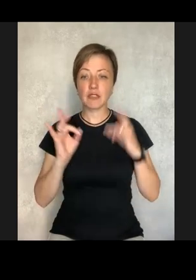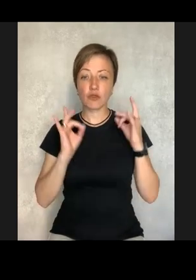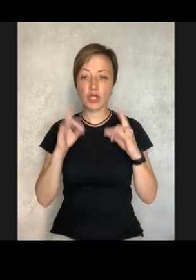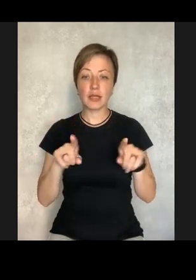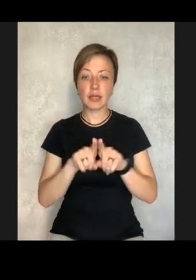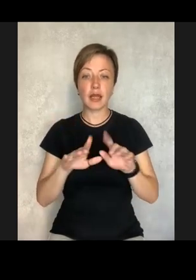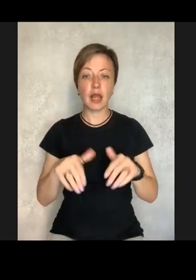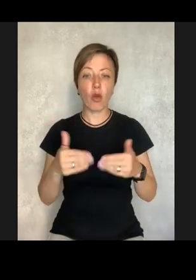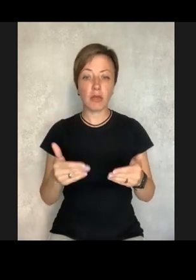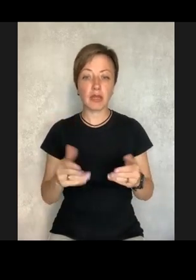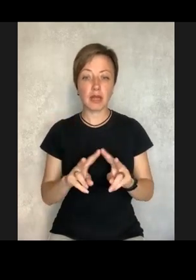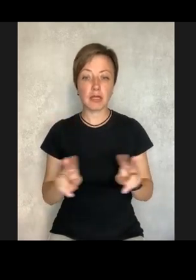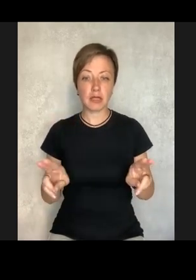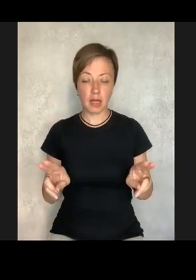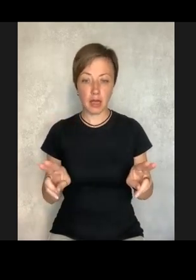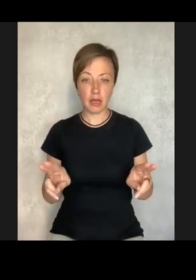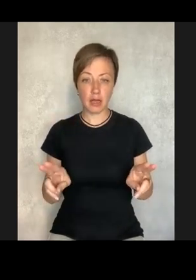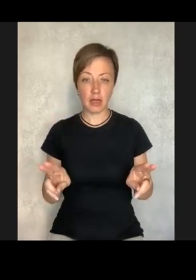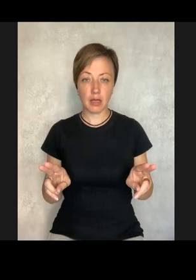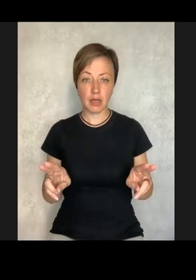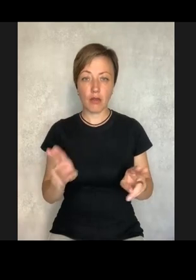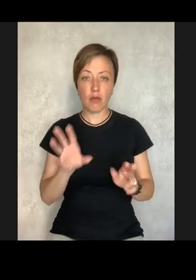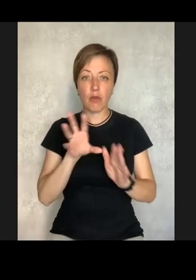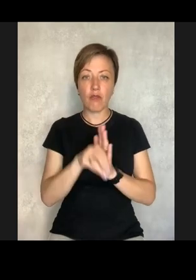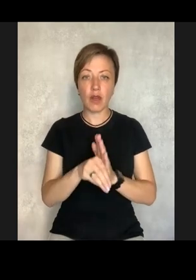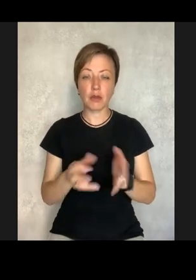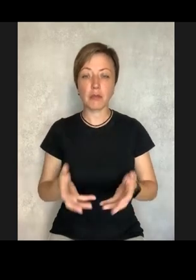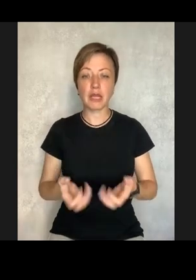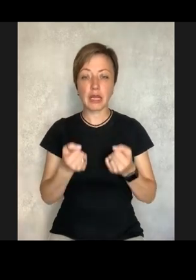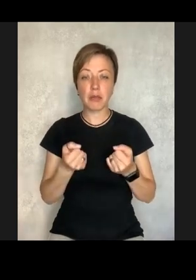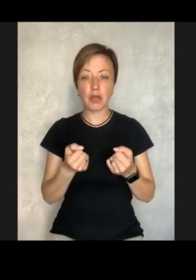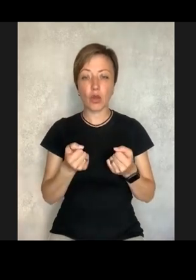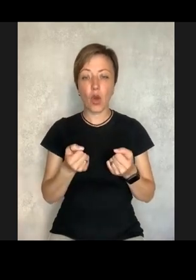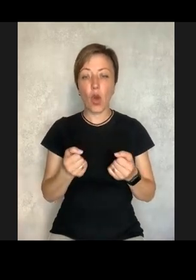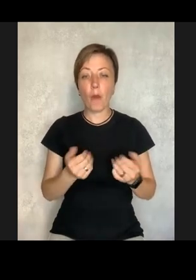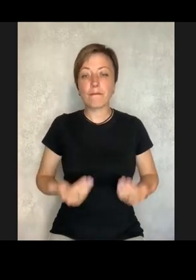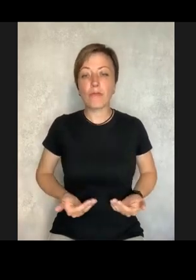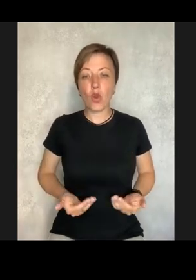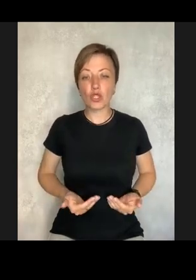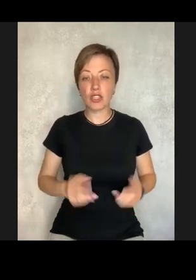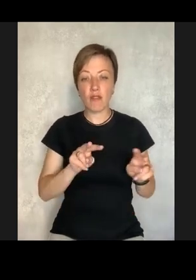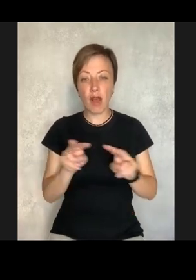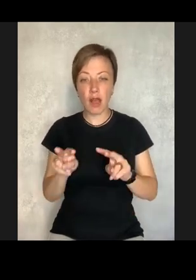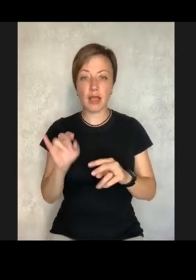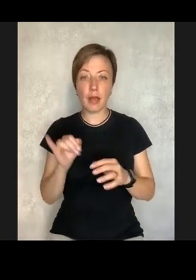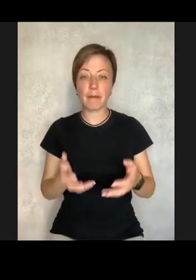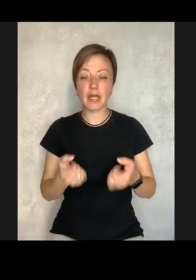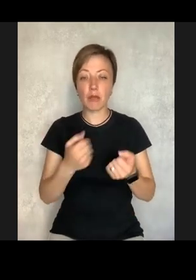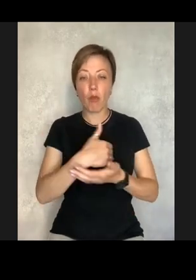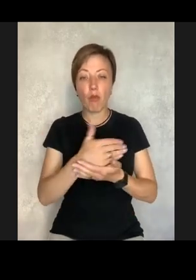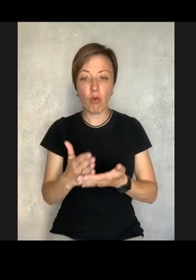it mentioned the recommendations such as the introduction of the assisted living,